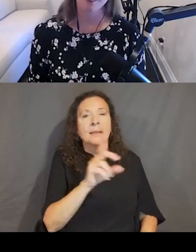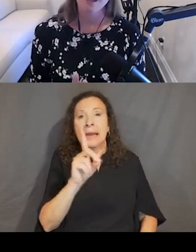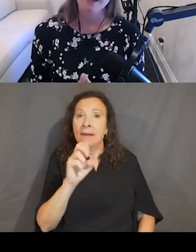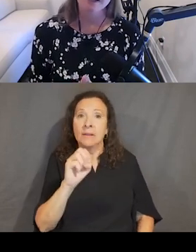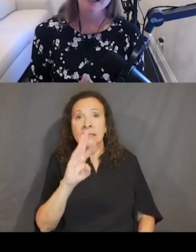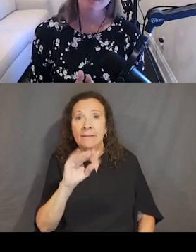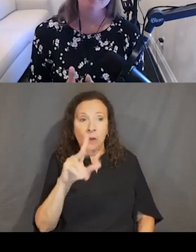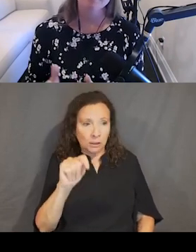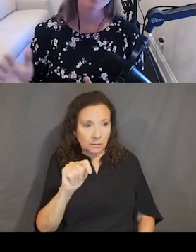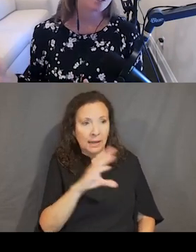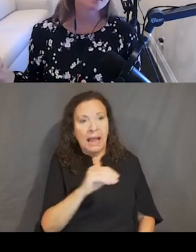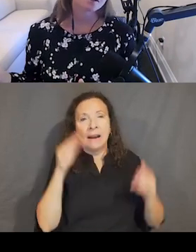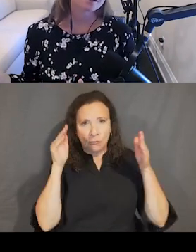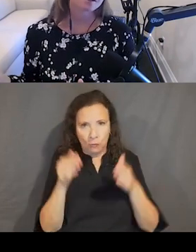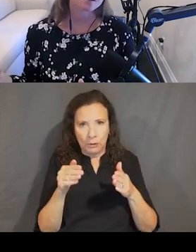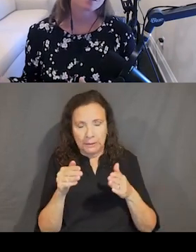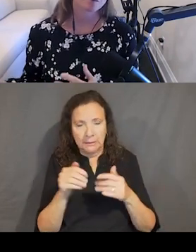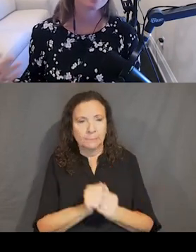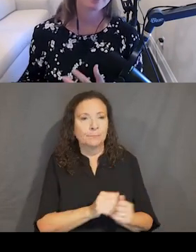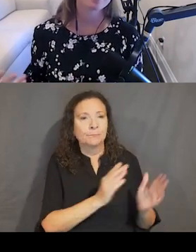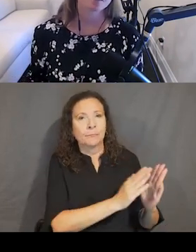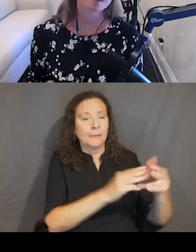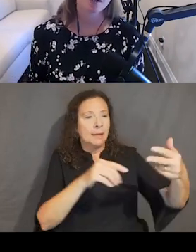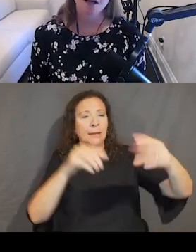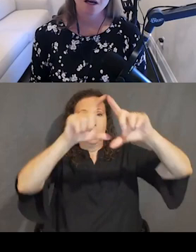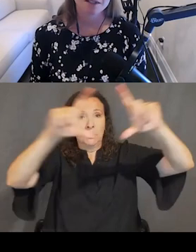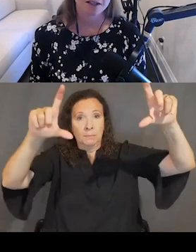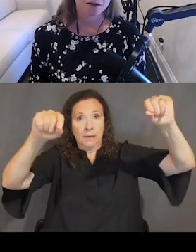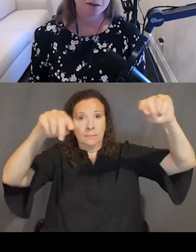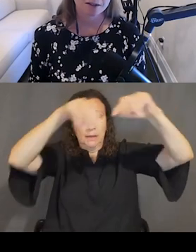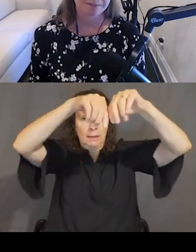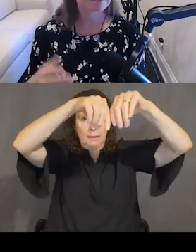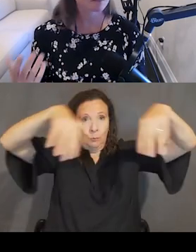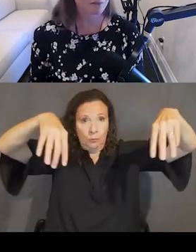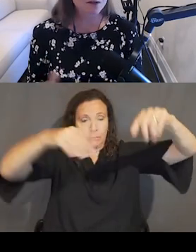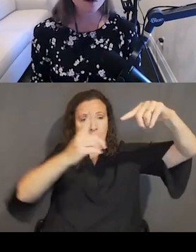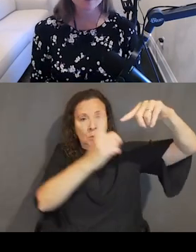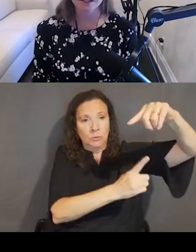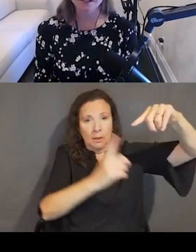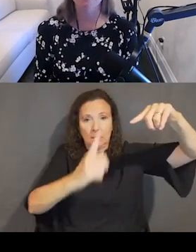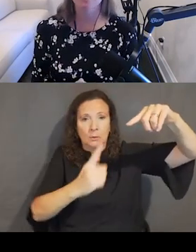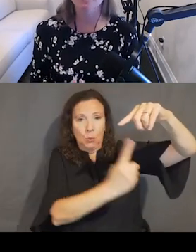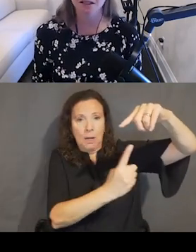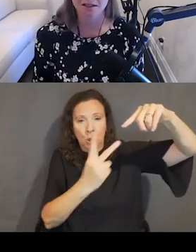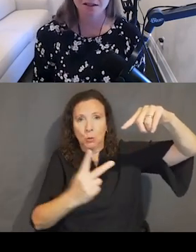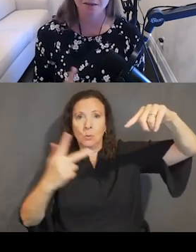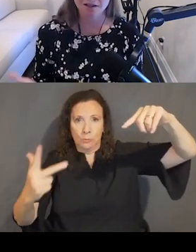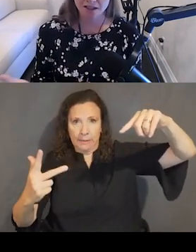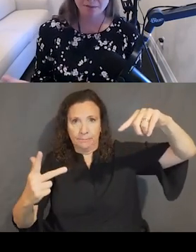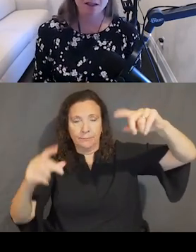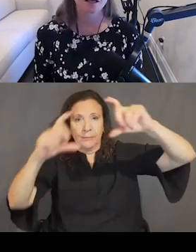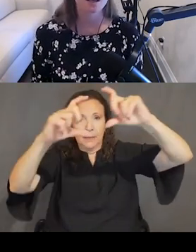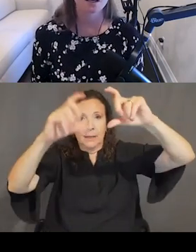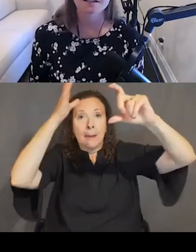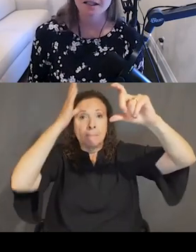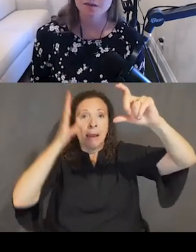system. And then I have a couple of child design systems where we're playing with those design tokens. So, for instance, the parent design system. Our